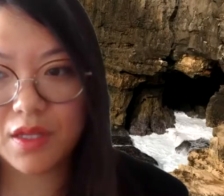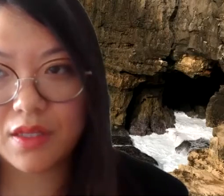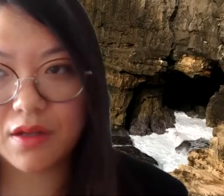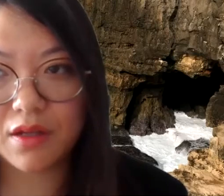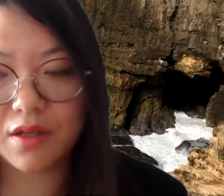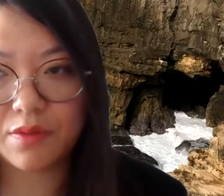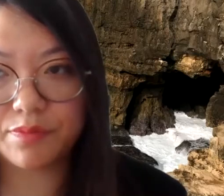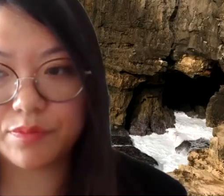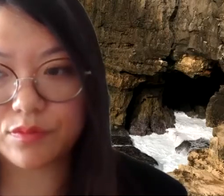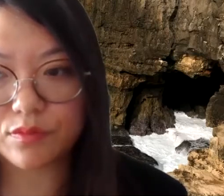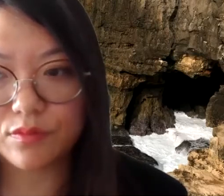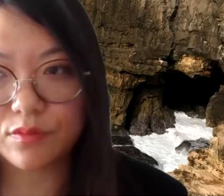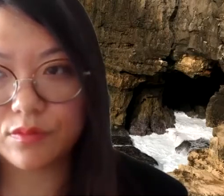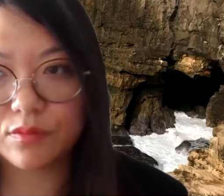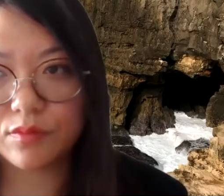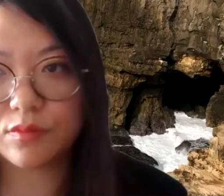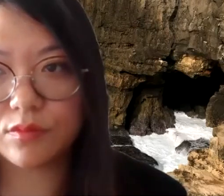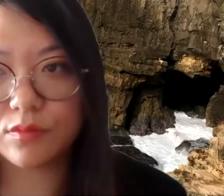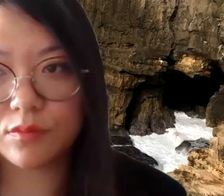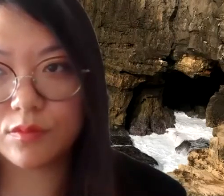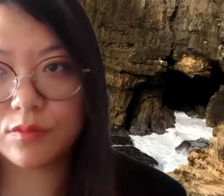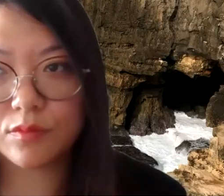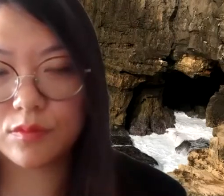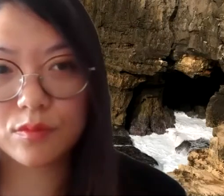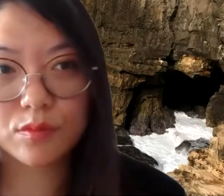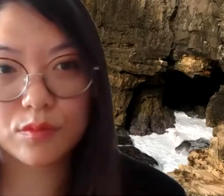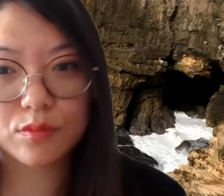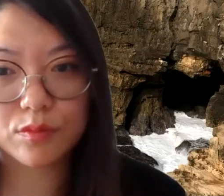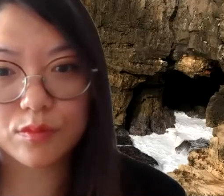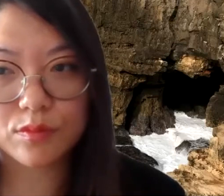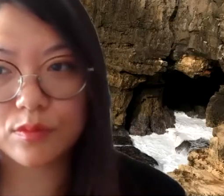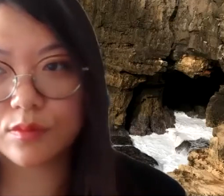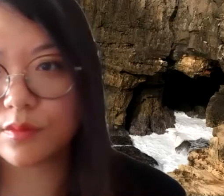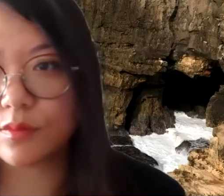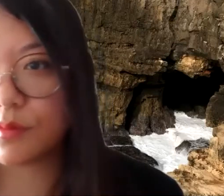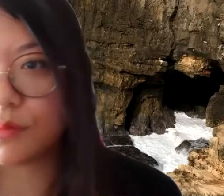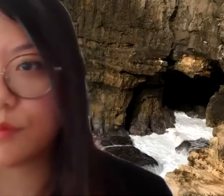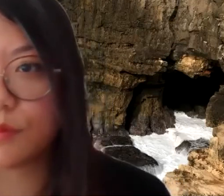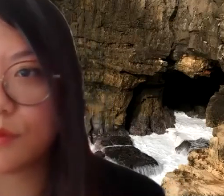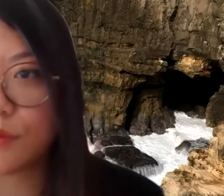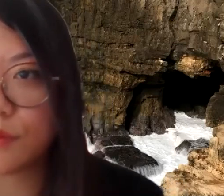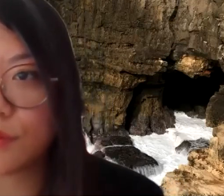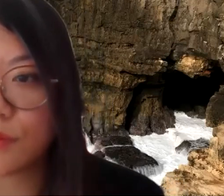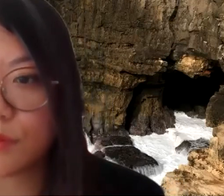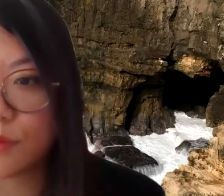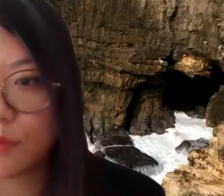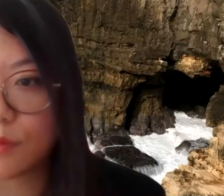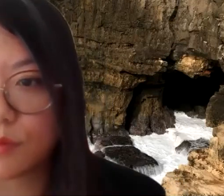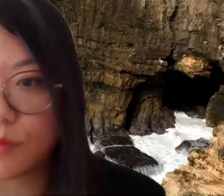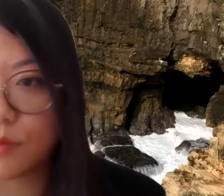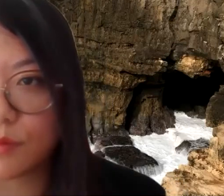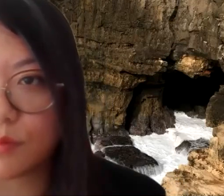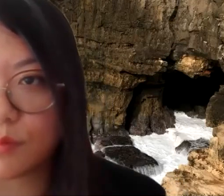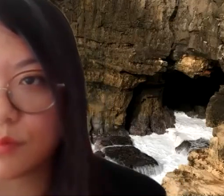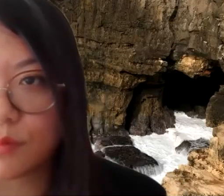So there were a few questions that were posted on the chat. One, Joy,